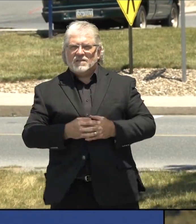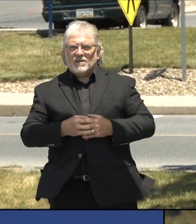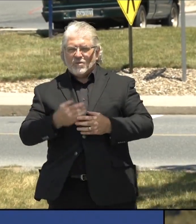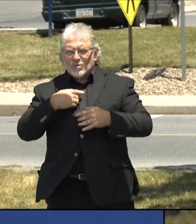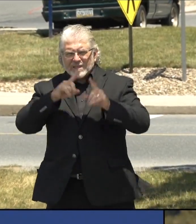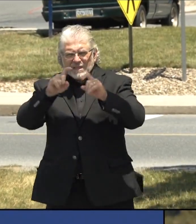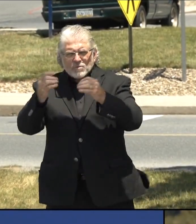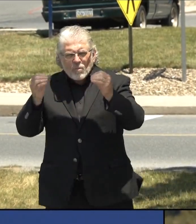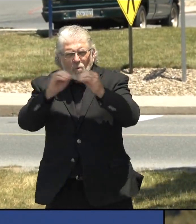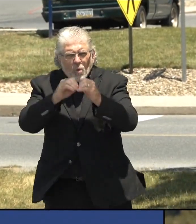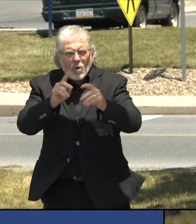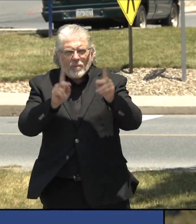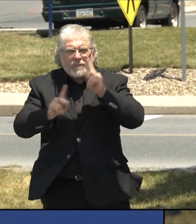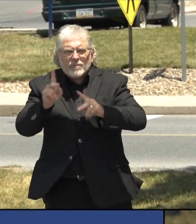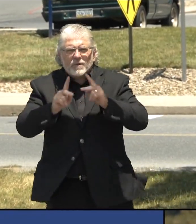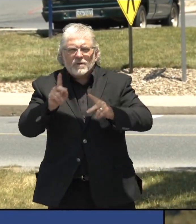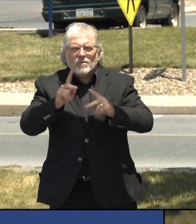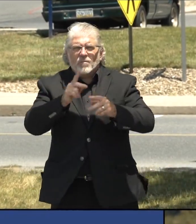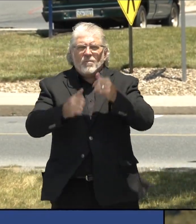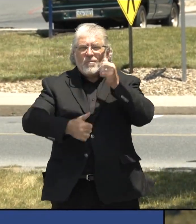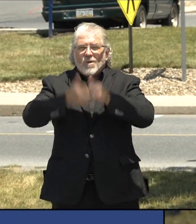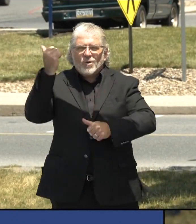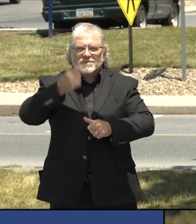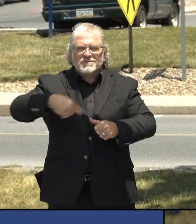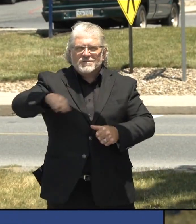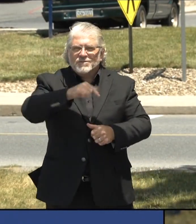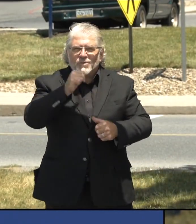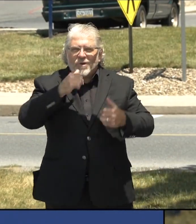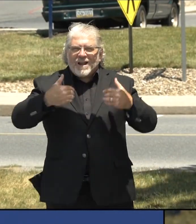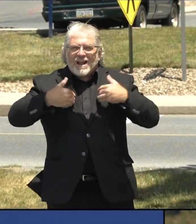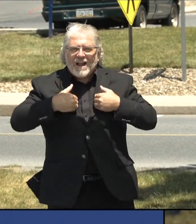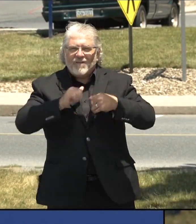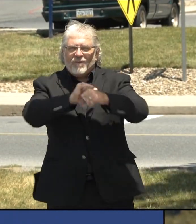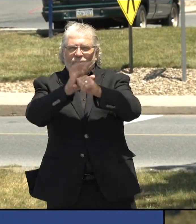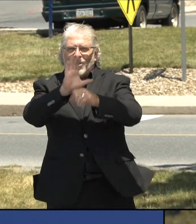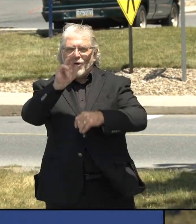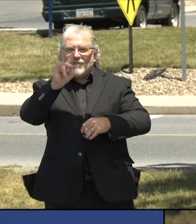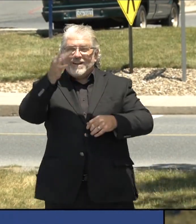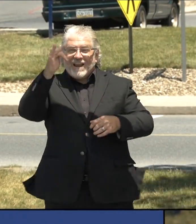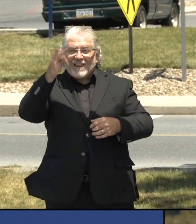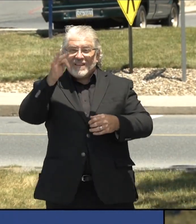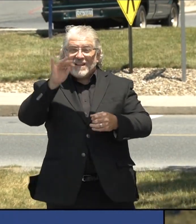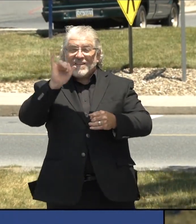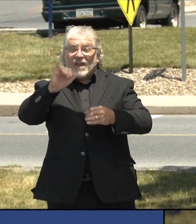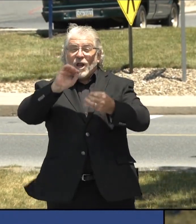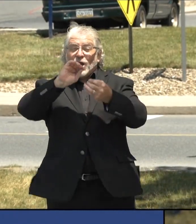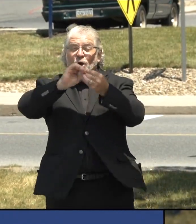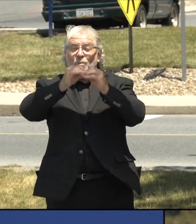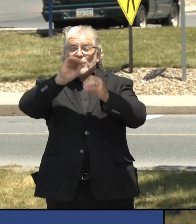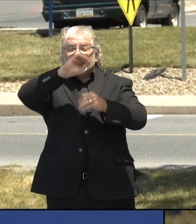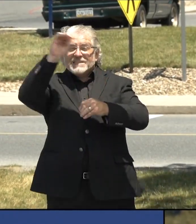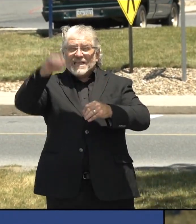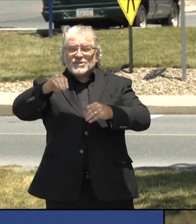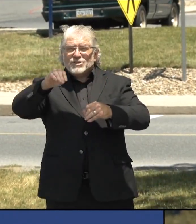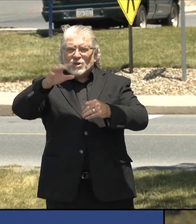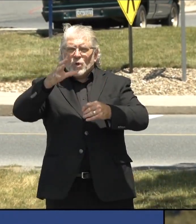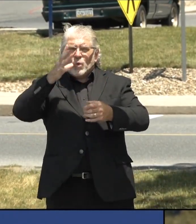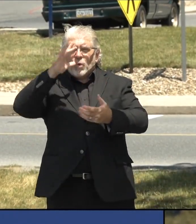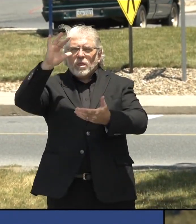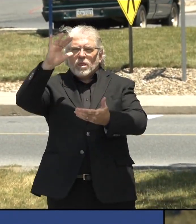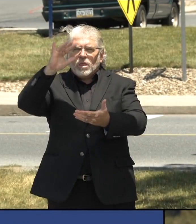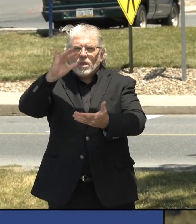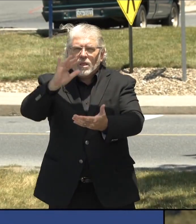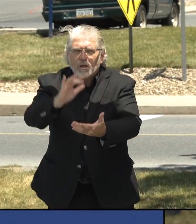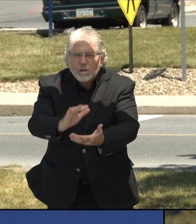positivity of the number of tests go down. When we see that start to go up in a certain region or a certain county, uh, then actually we're just